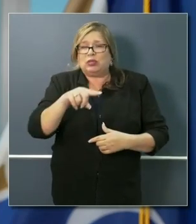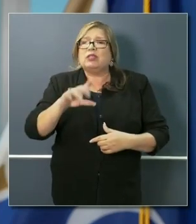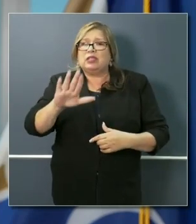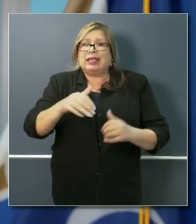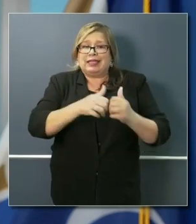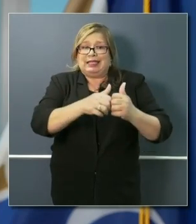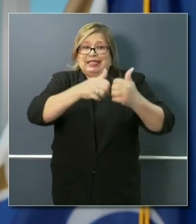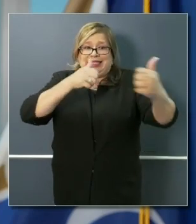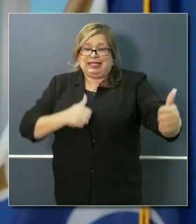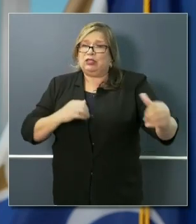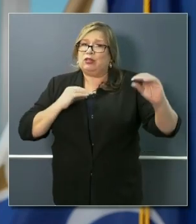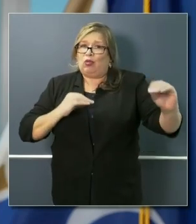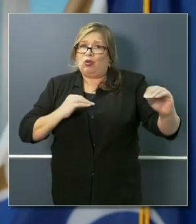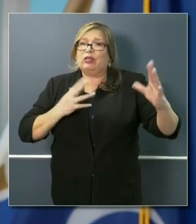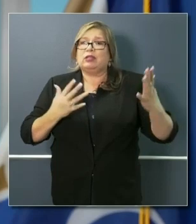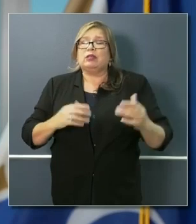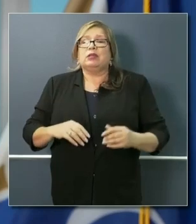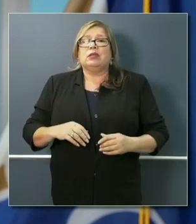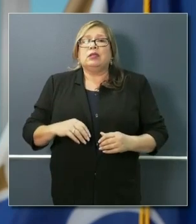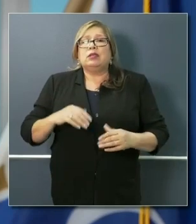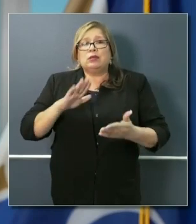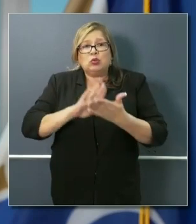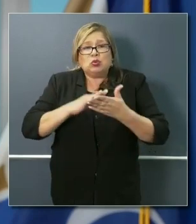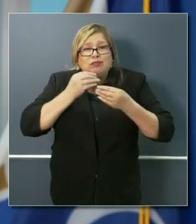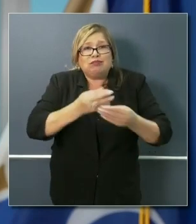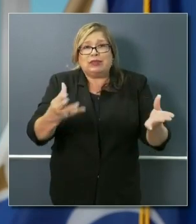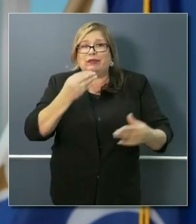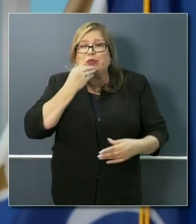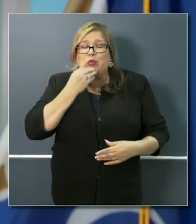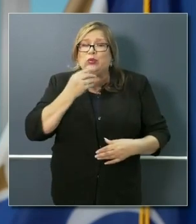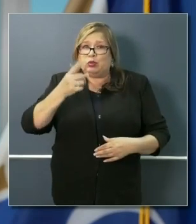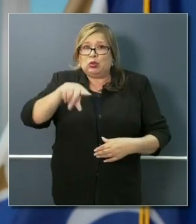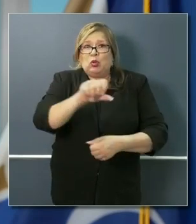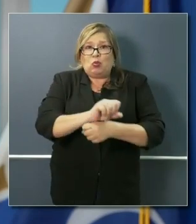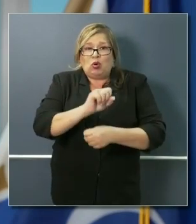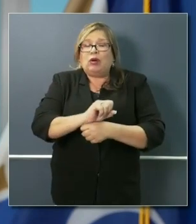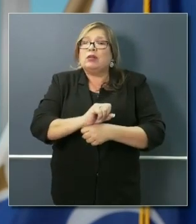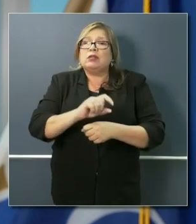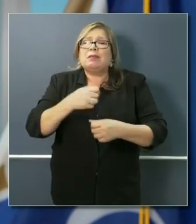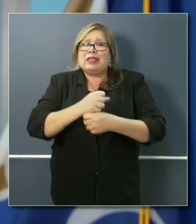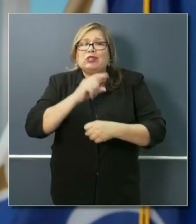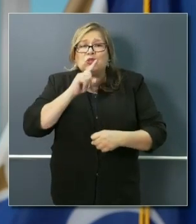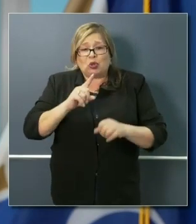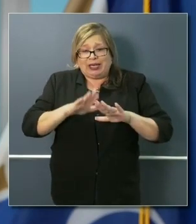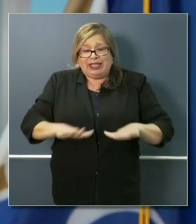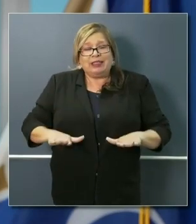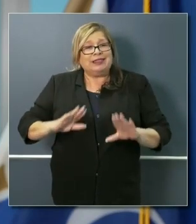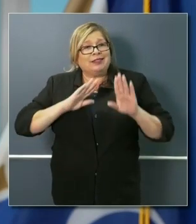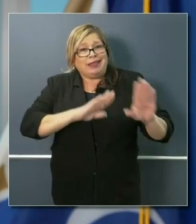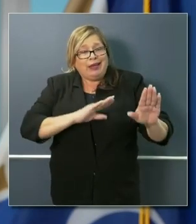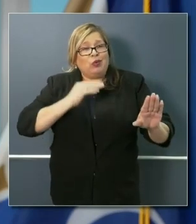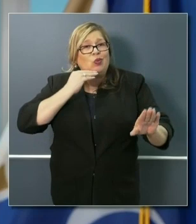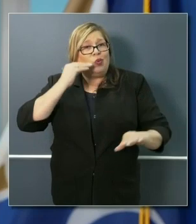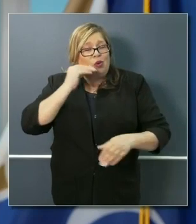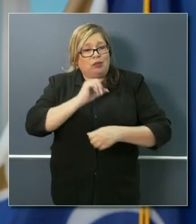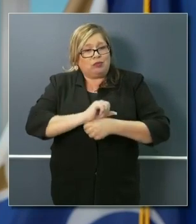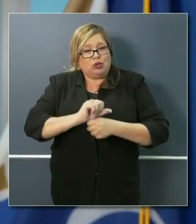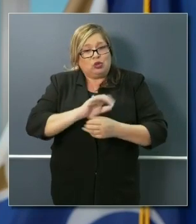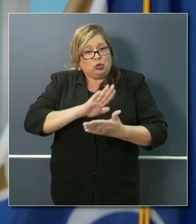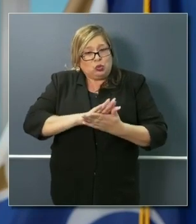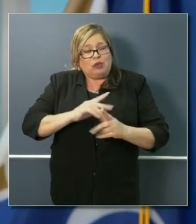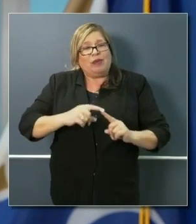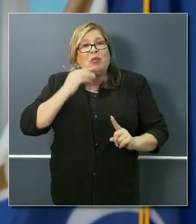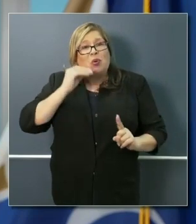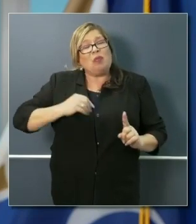application, and really get to work on making sure our kids are working at home, despite the deep anxiety